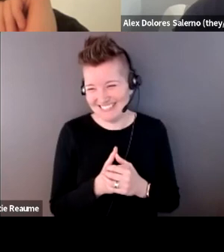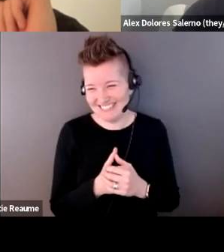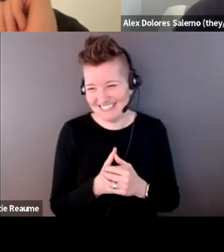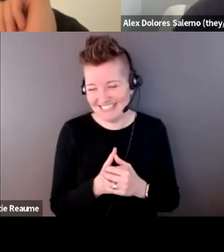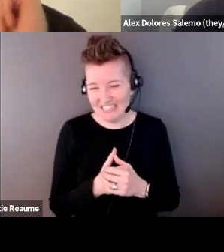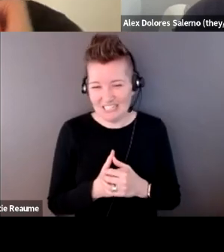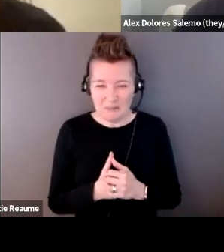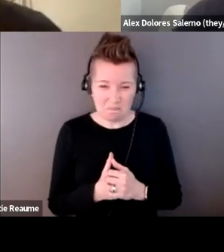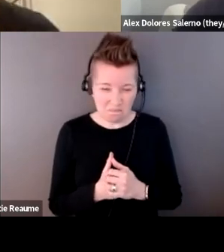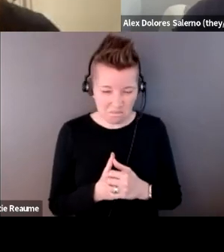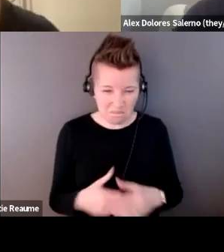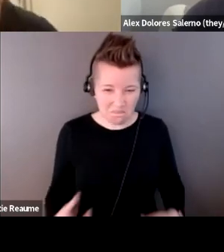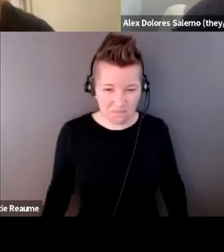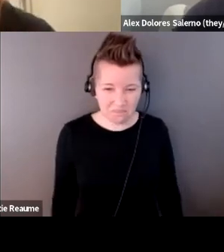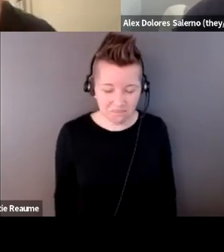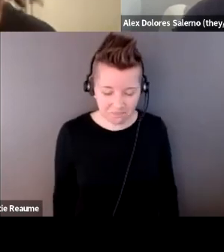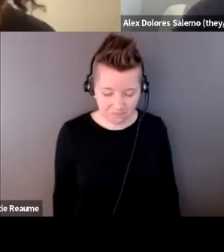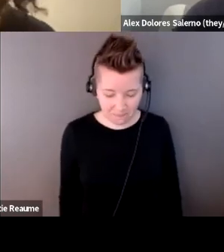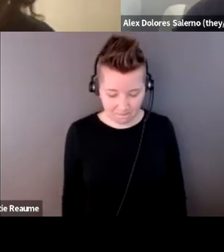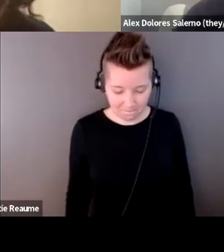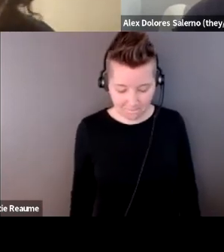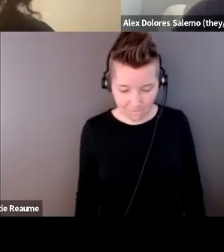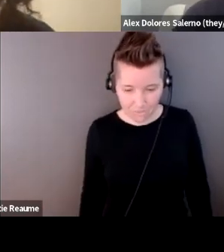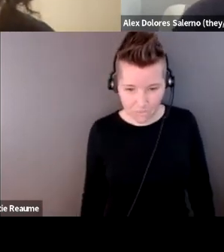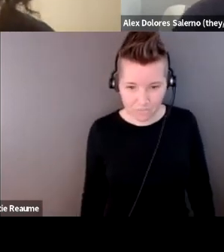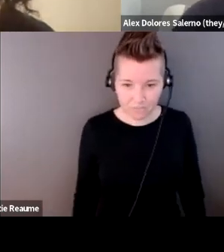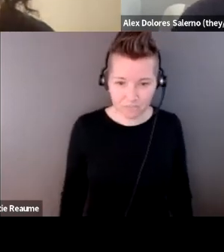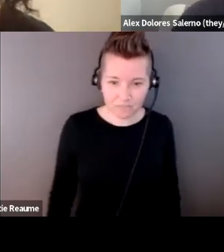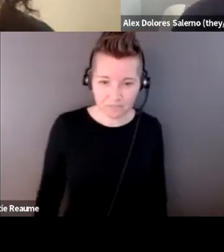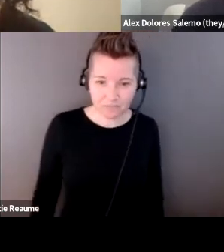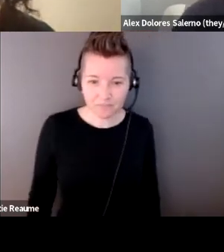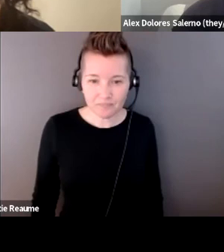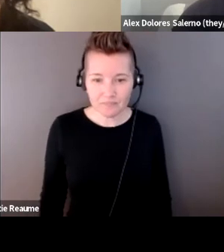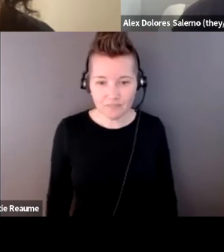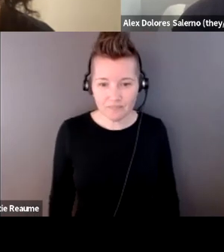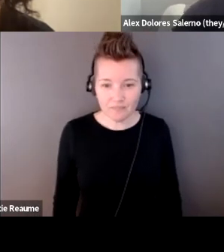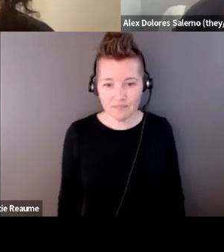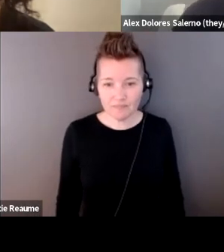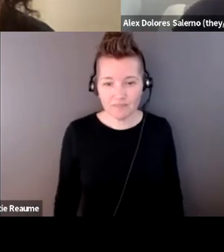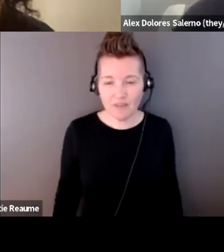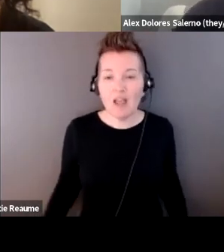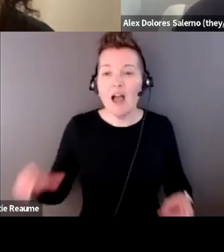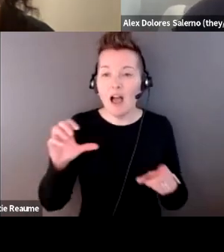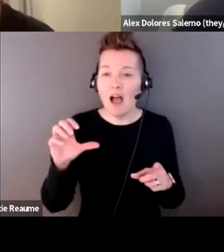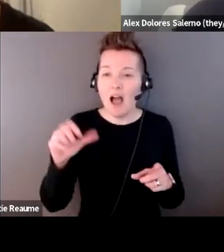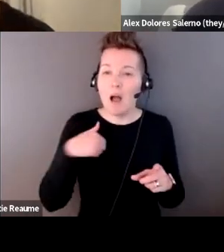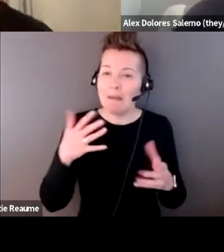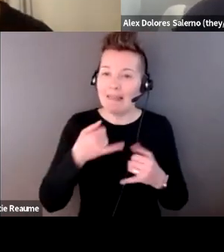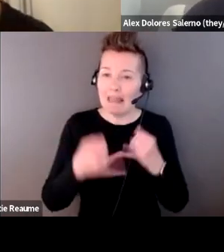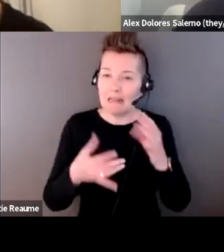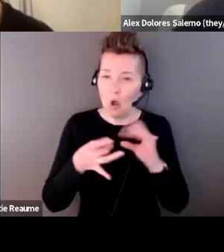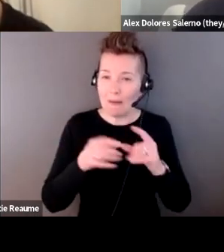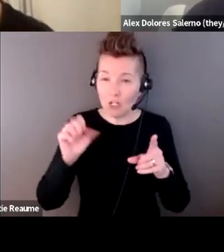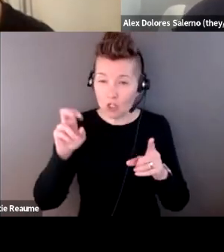I guess the last thing I would want to say is, um, Sean, in your bio, you had the word Crip Horizon. And I really love that. Um,